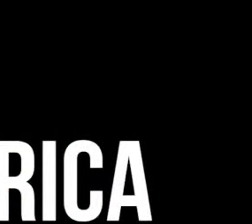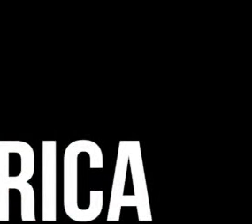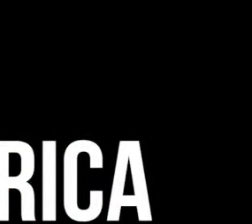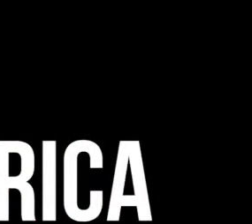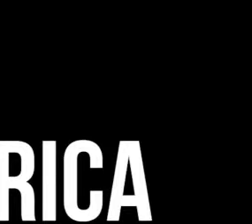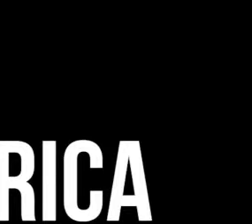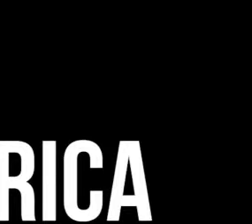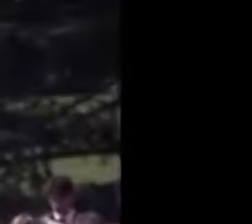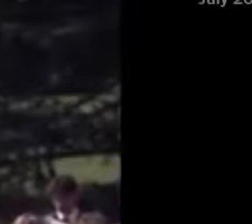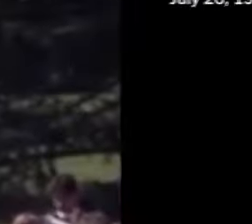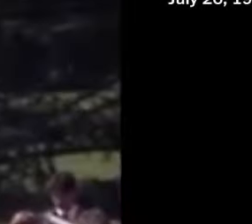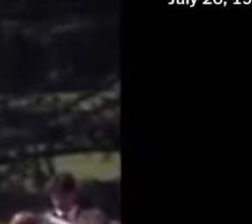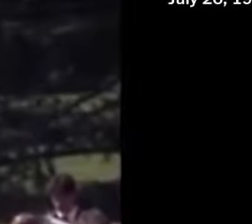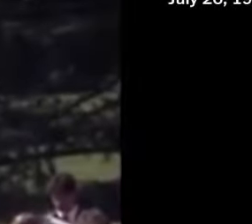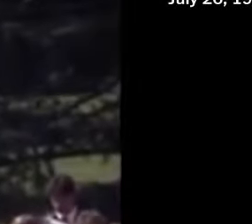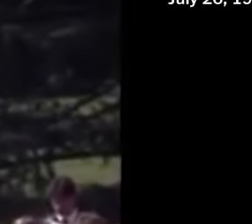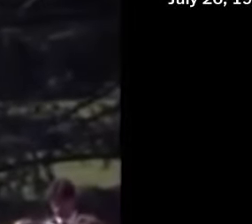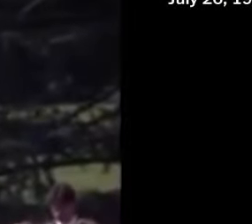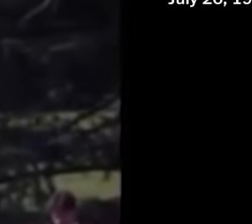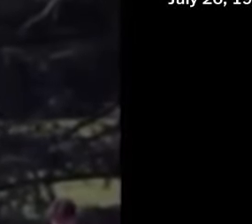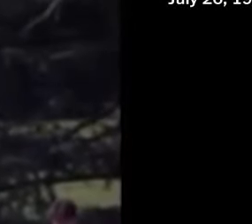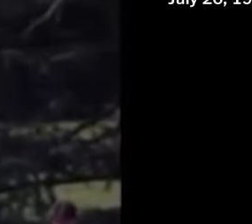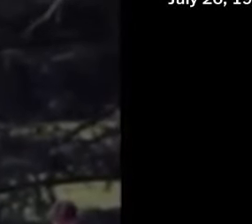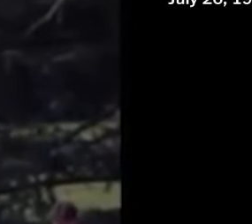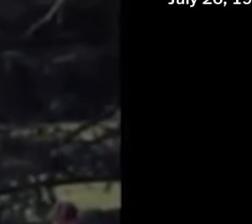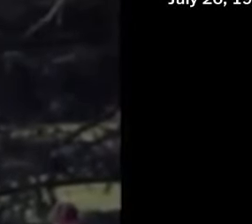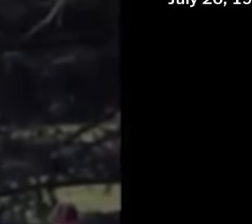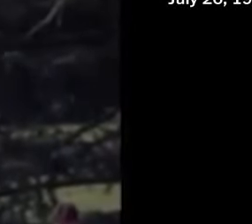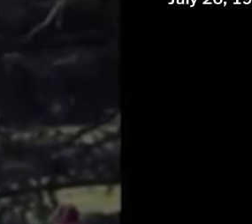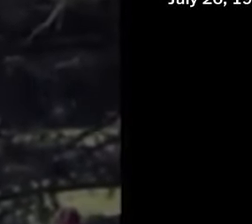To be continued...